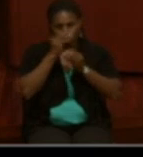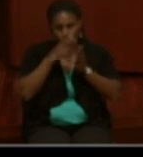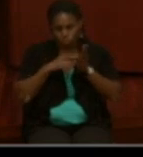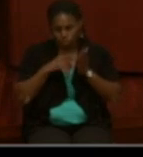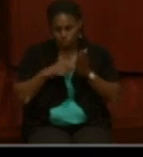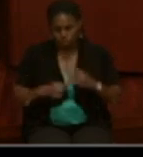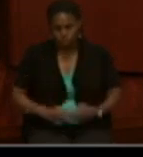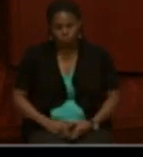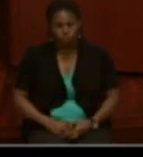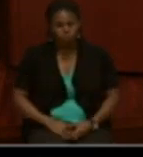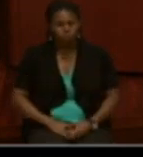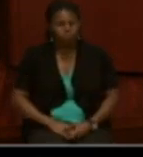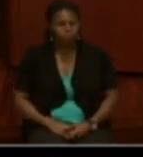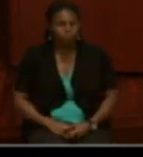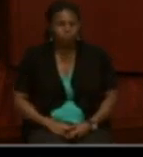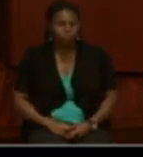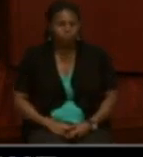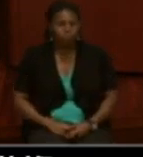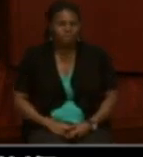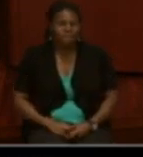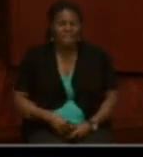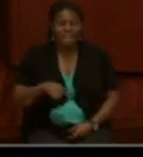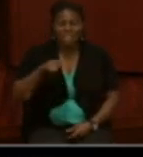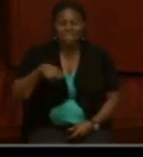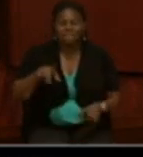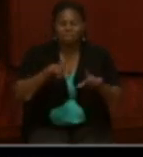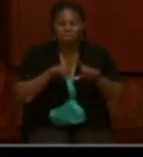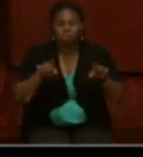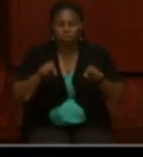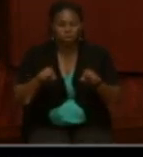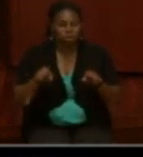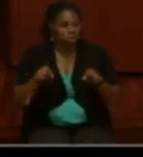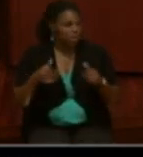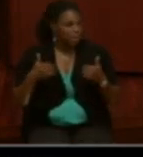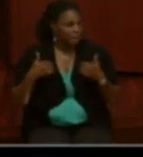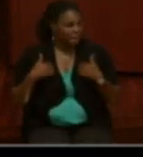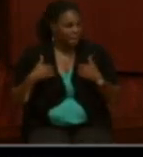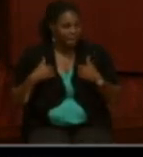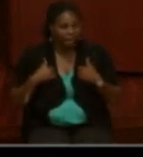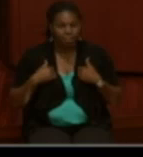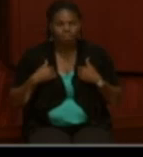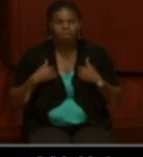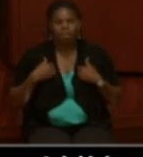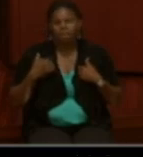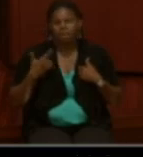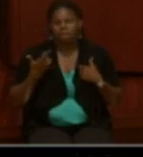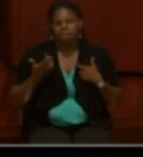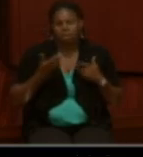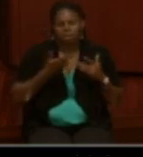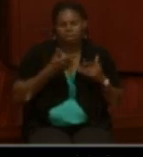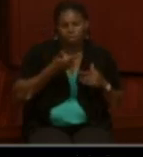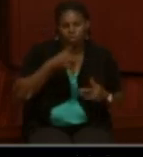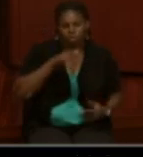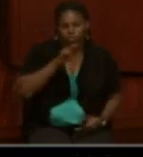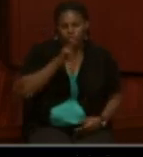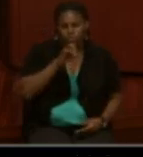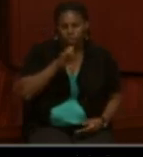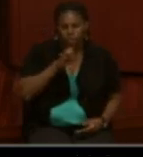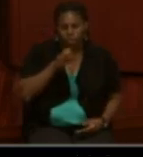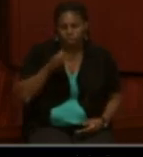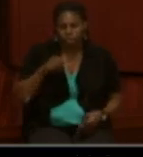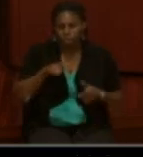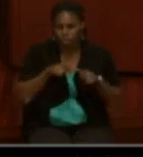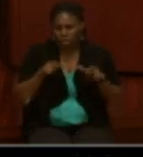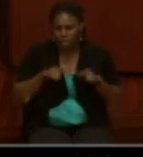In many cases, these cards do contain the grave location where it have the row and the plot